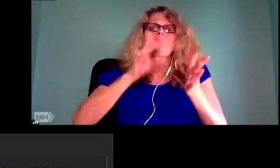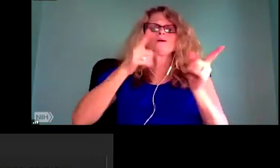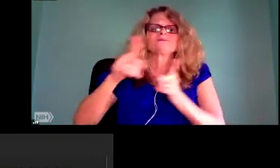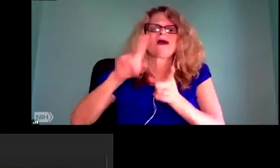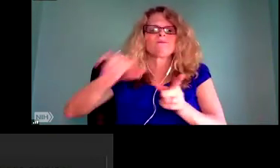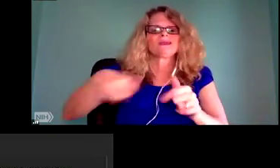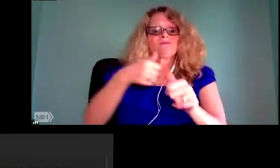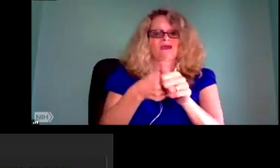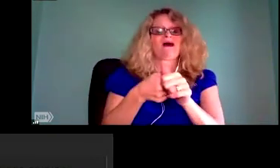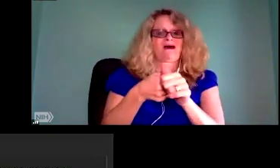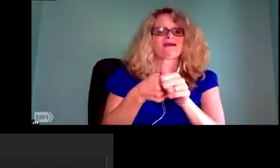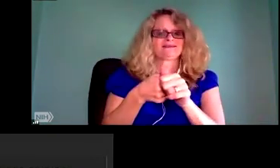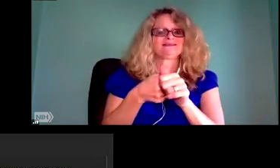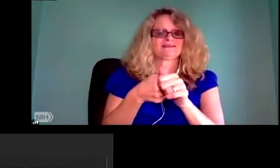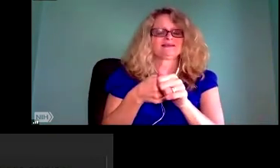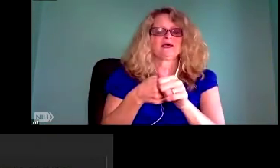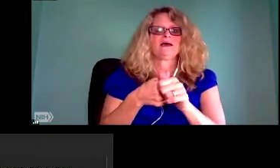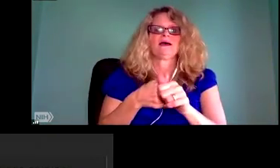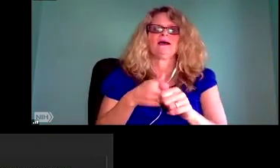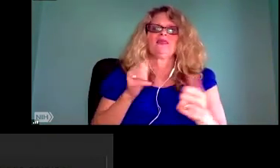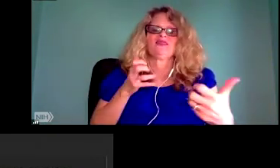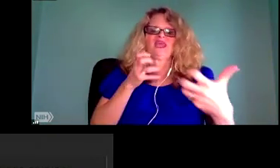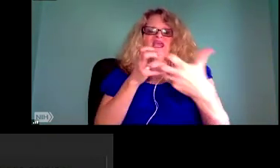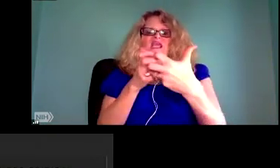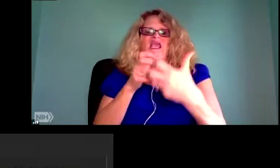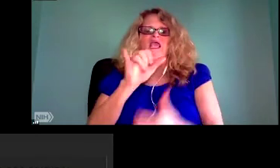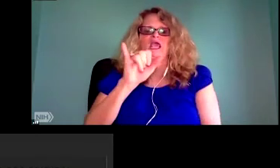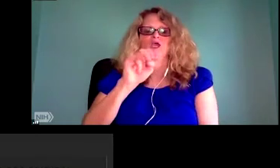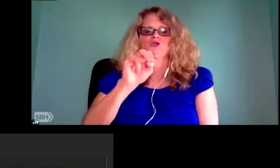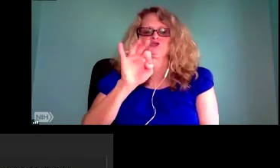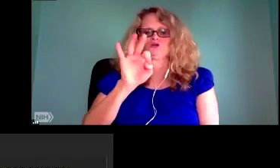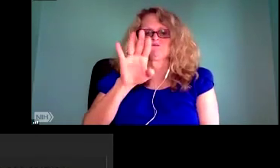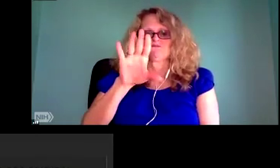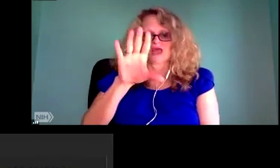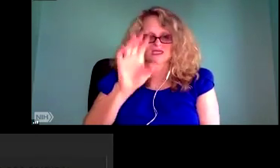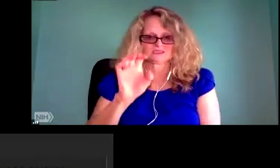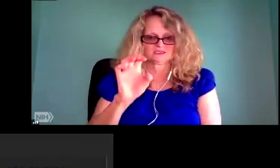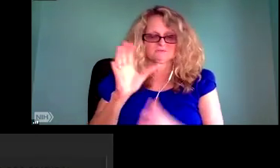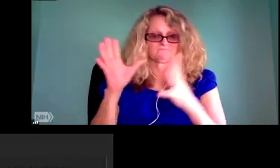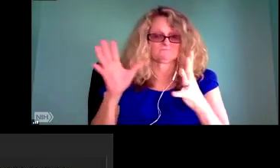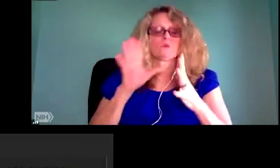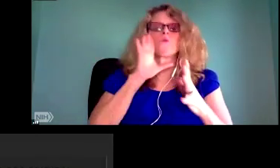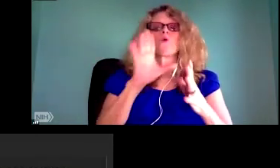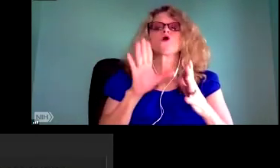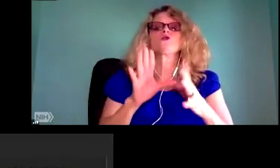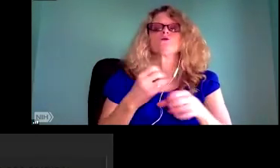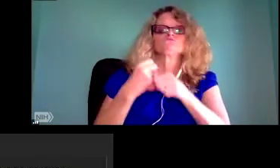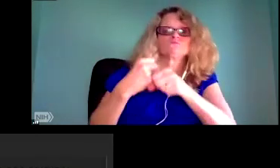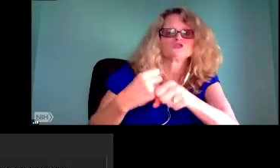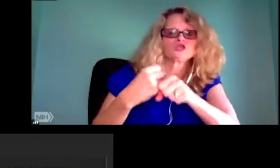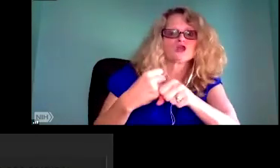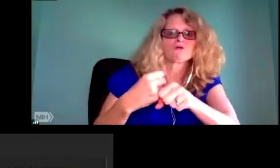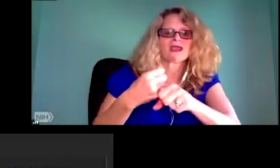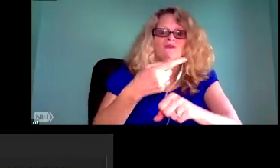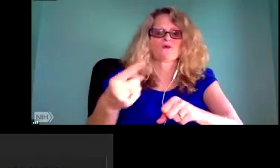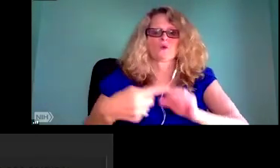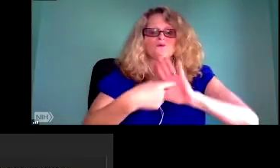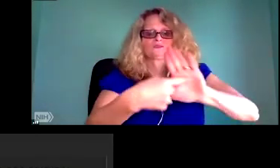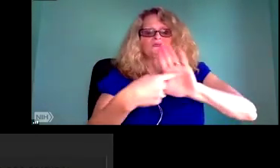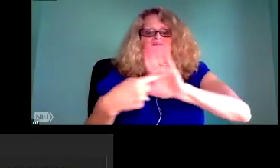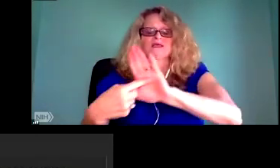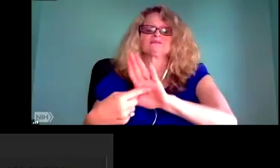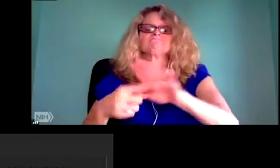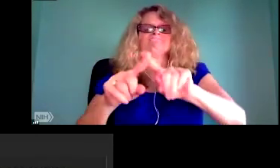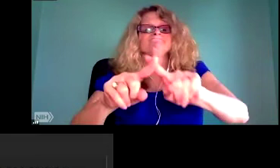model their own search functionalities around what search engines, commercial search engines did